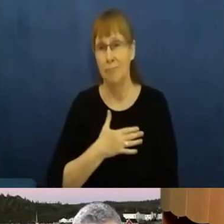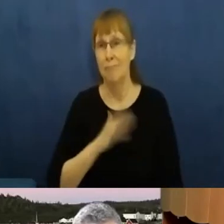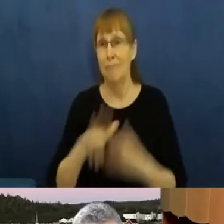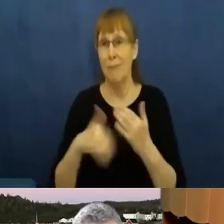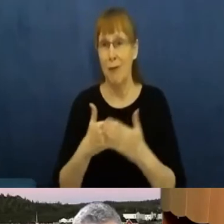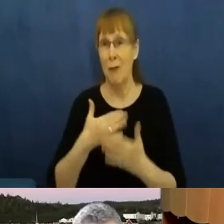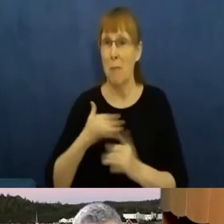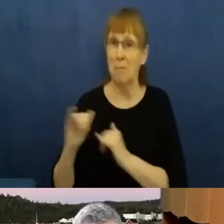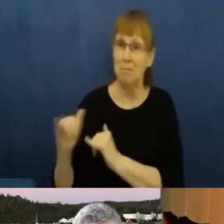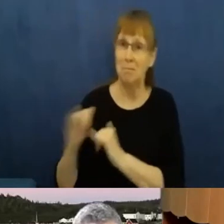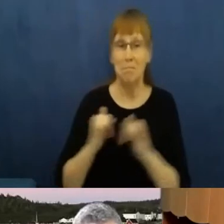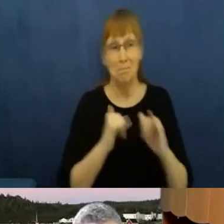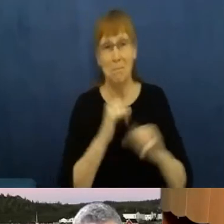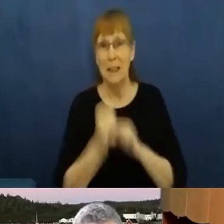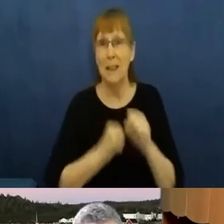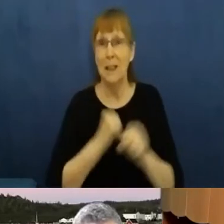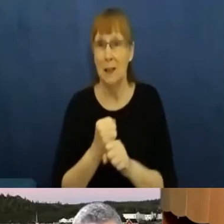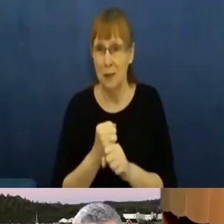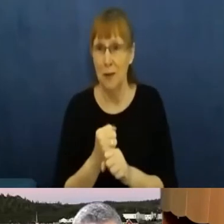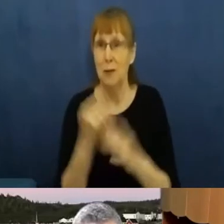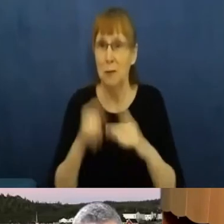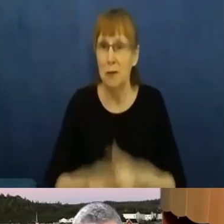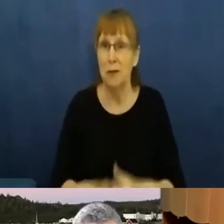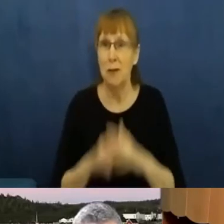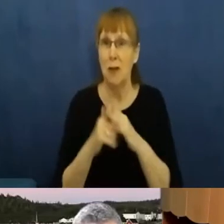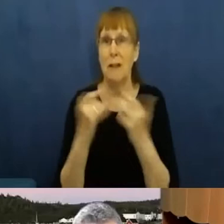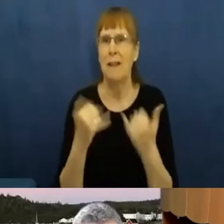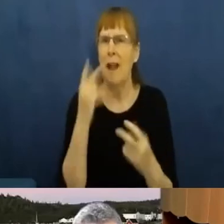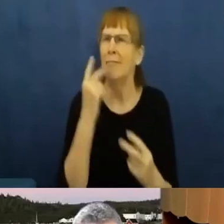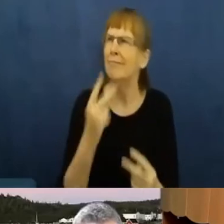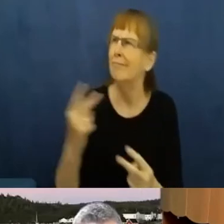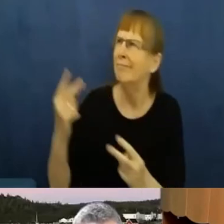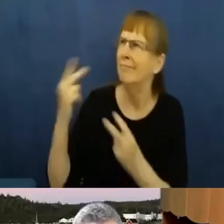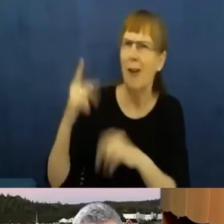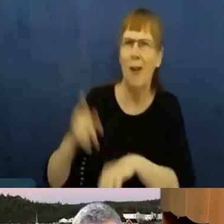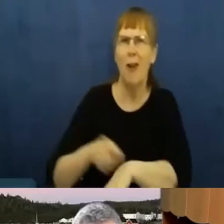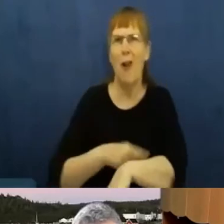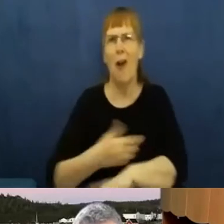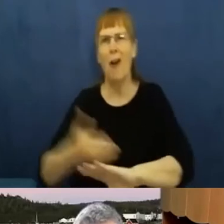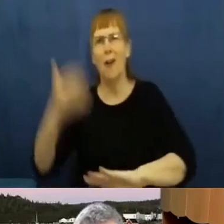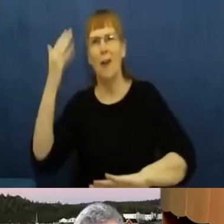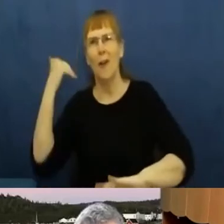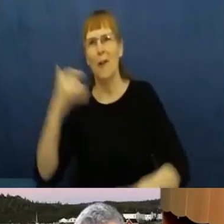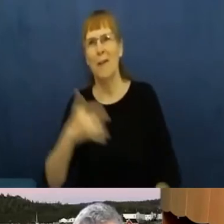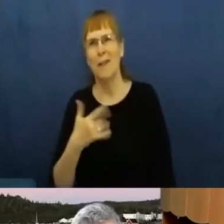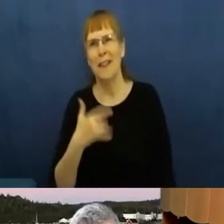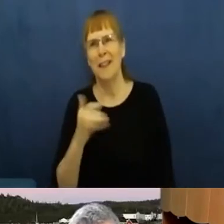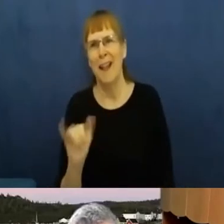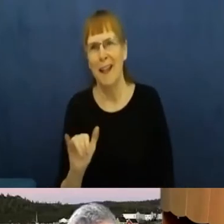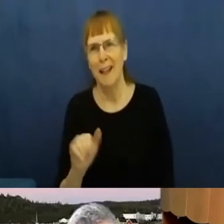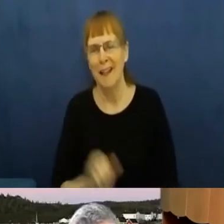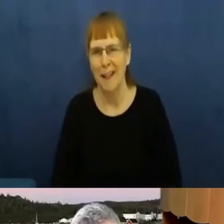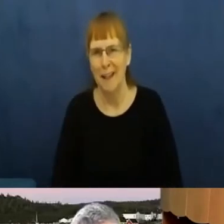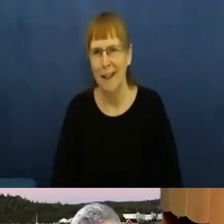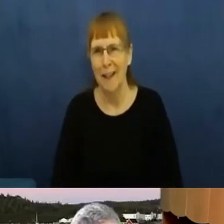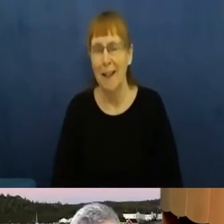began that journey, what now seems like so long ago. And as we just, you know, today,